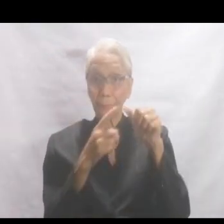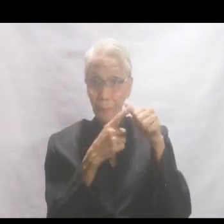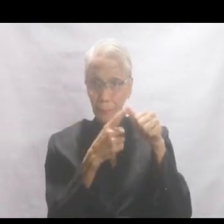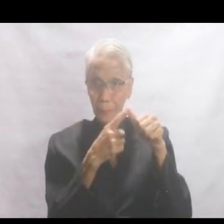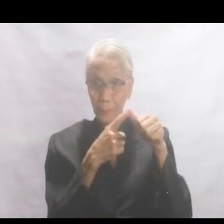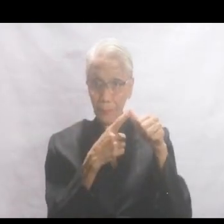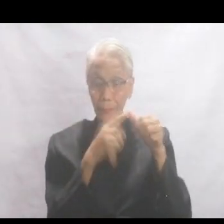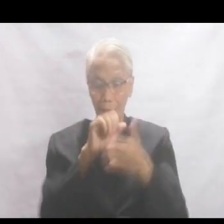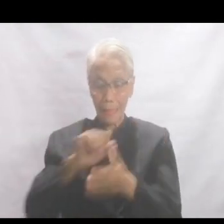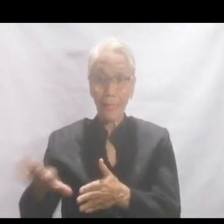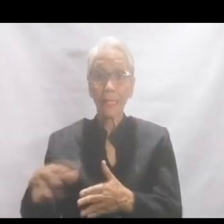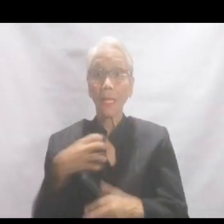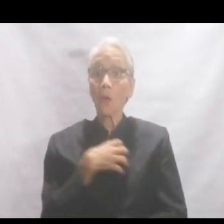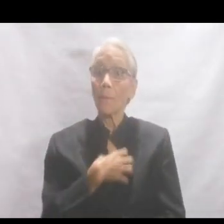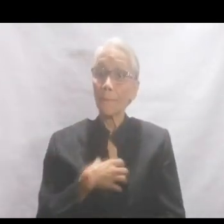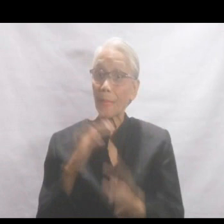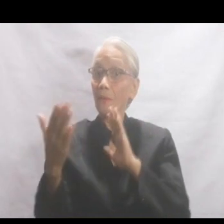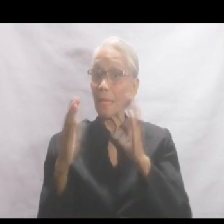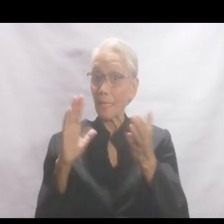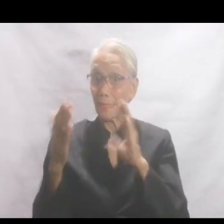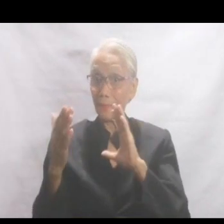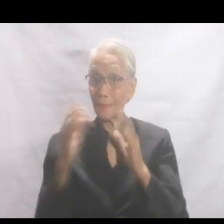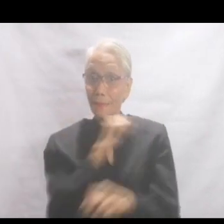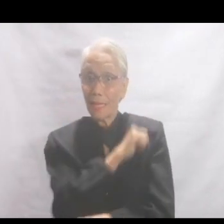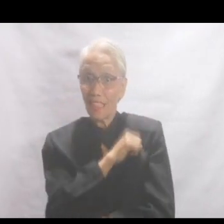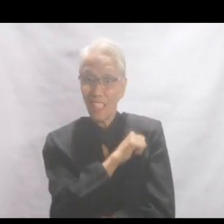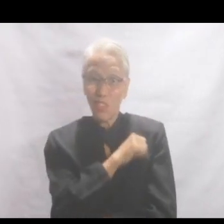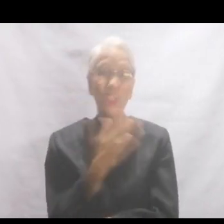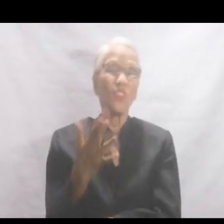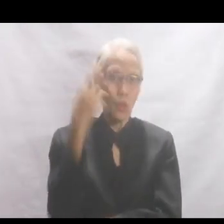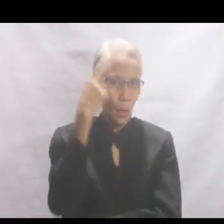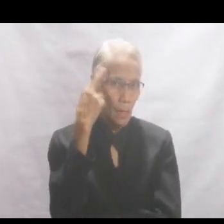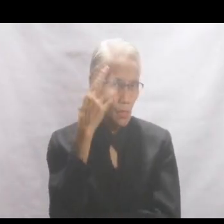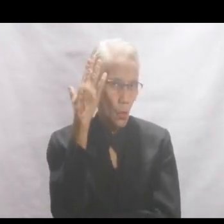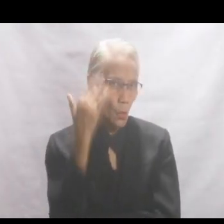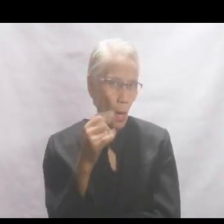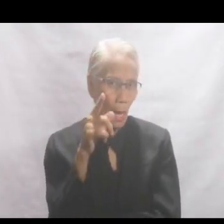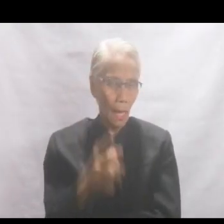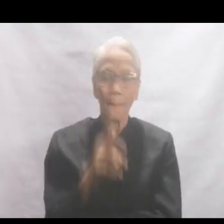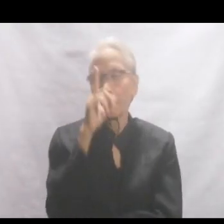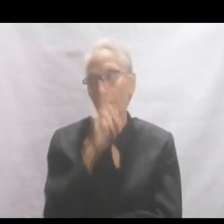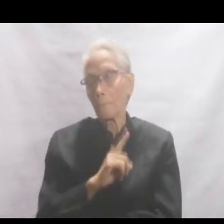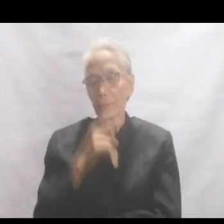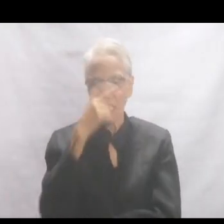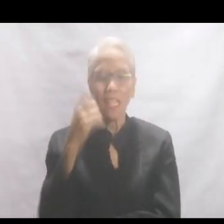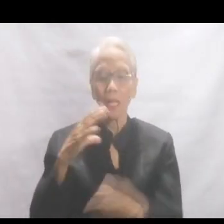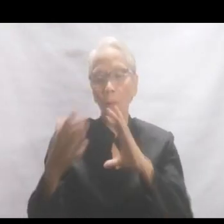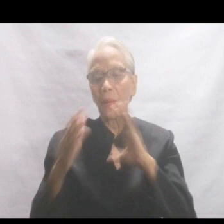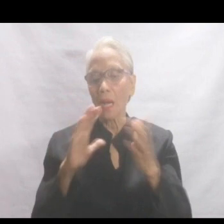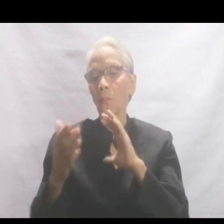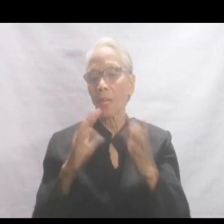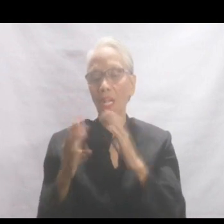C, discard your comparing attitude. Kaya kamalungkot, wala kang ginawa kundi i-compare ang sarili mo sa iba.